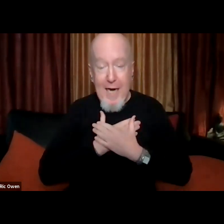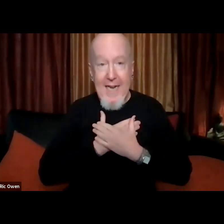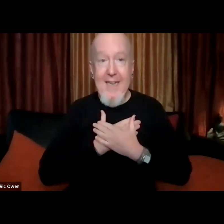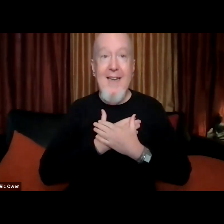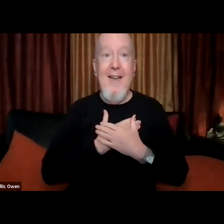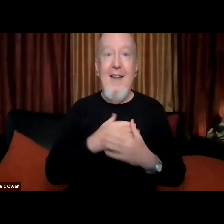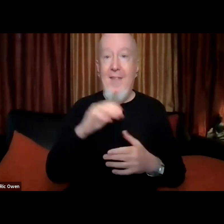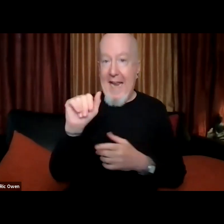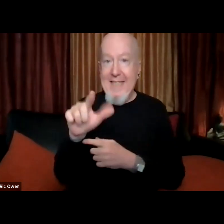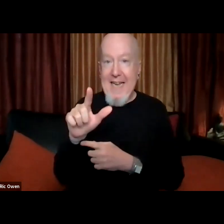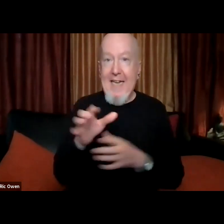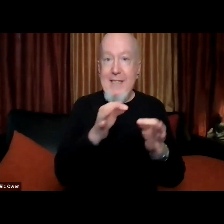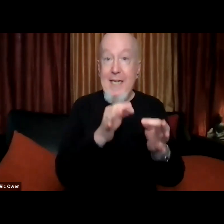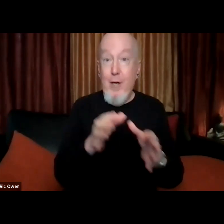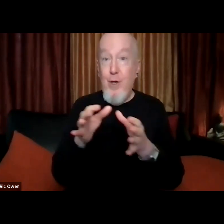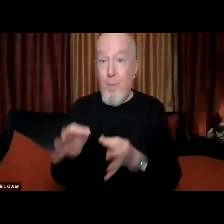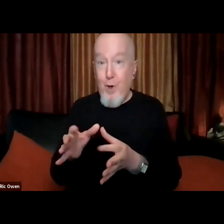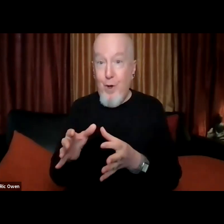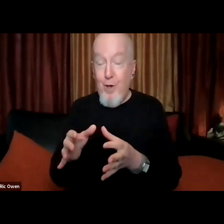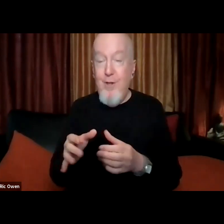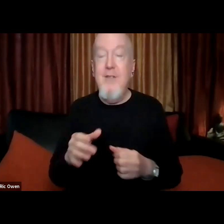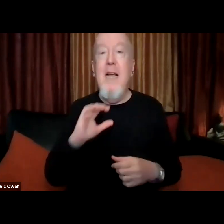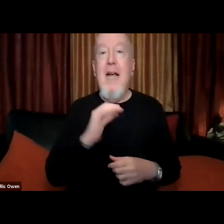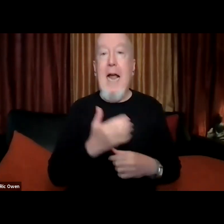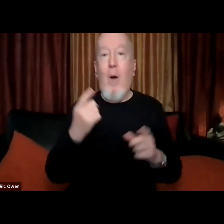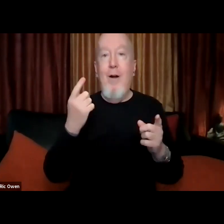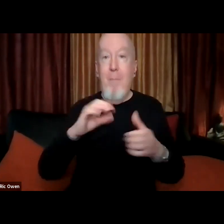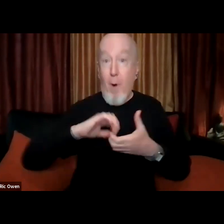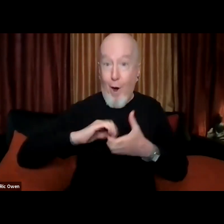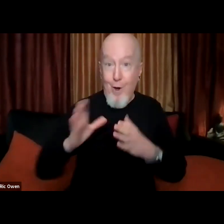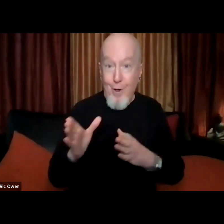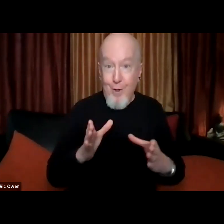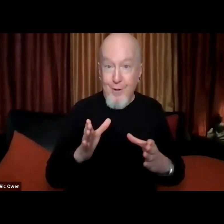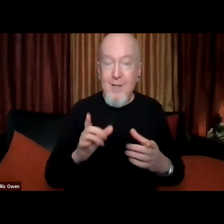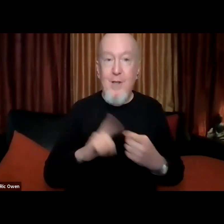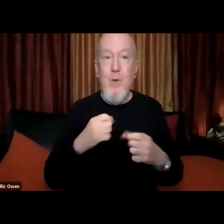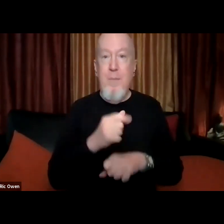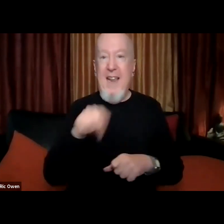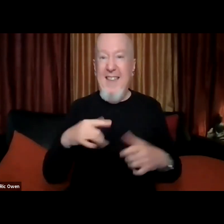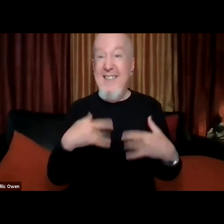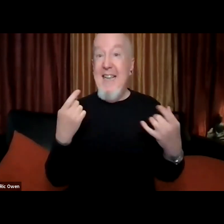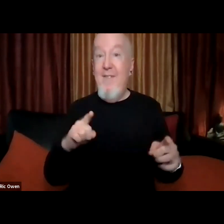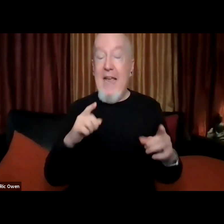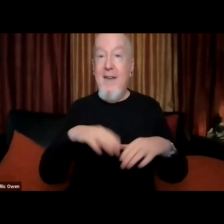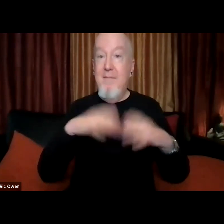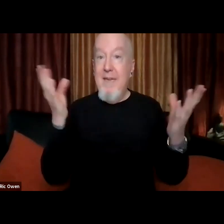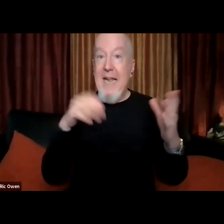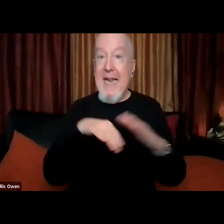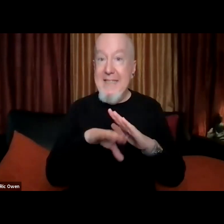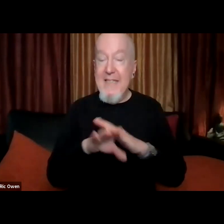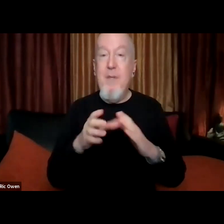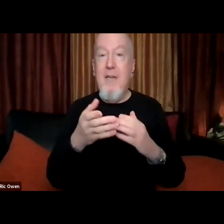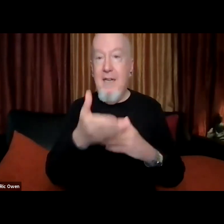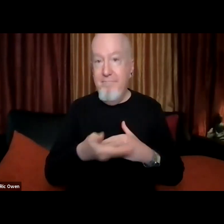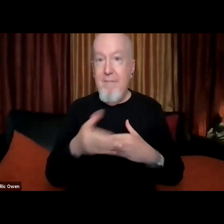uasl interpreters who are our partners in making this event accessible and inclusive